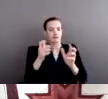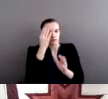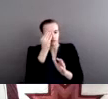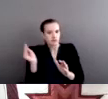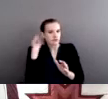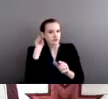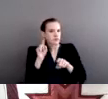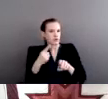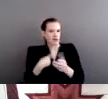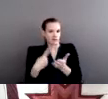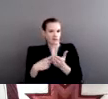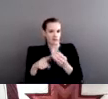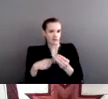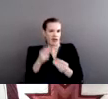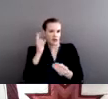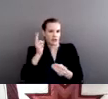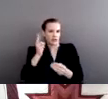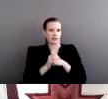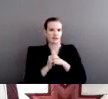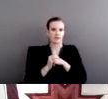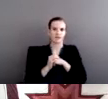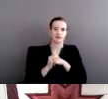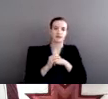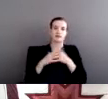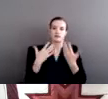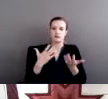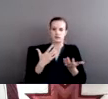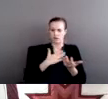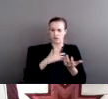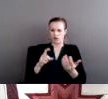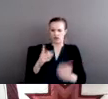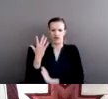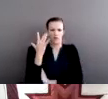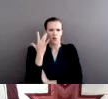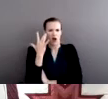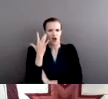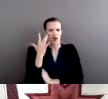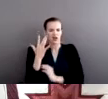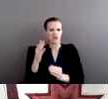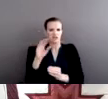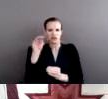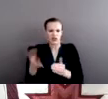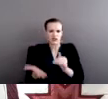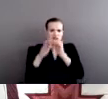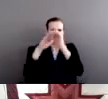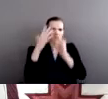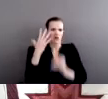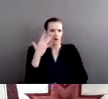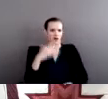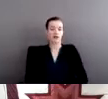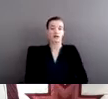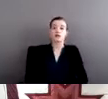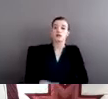So here's some of my answer to the question of why tribal nations, especially those with